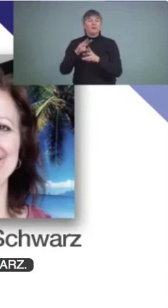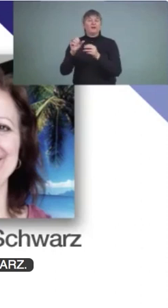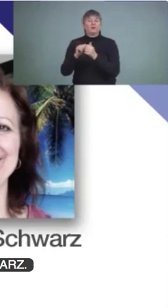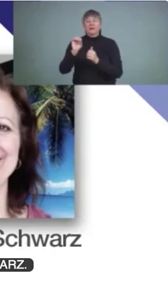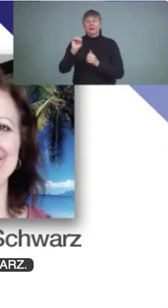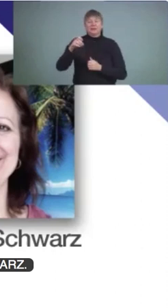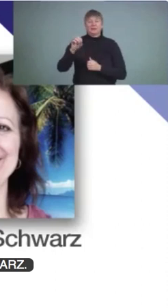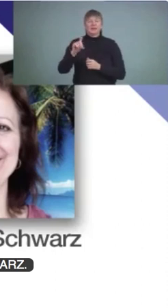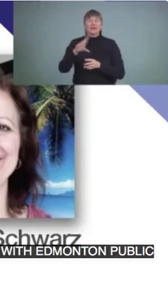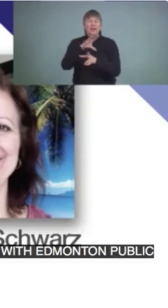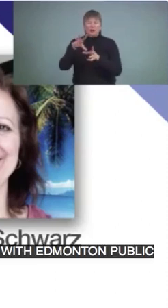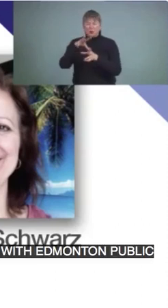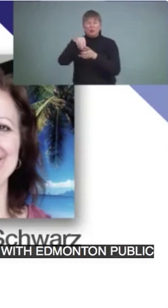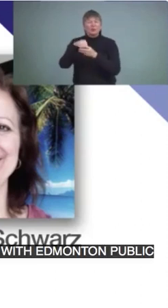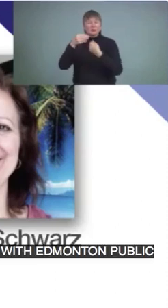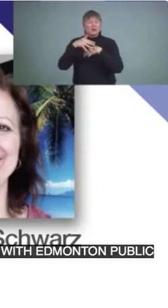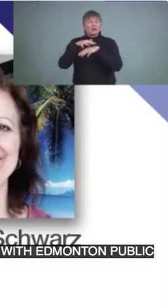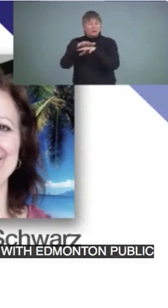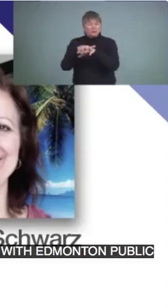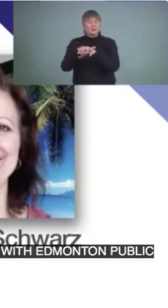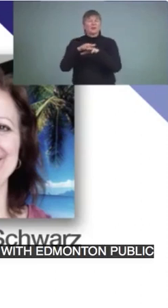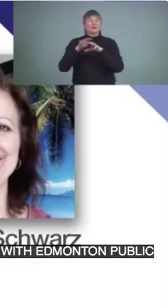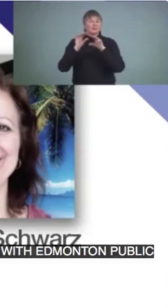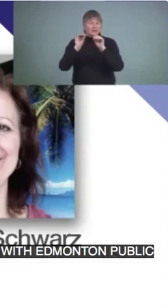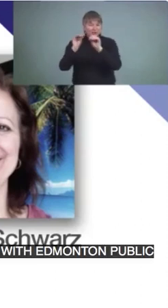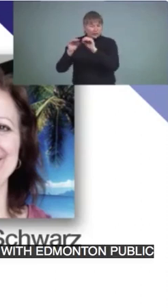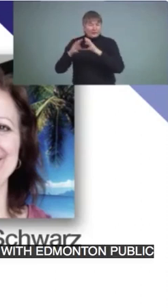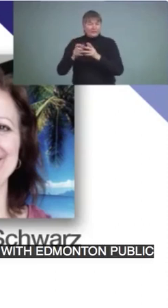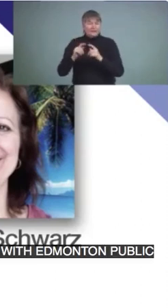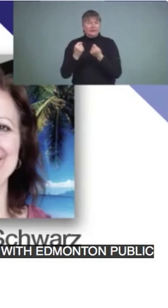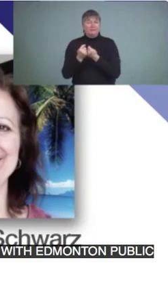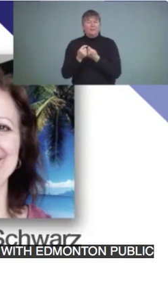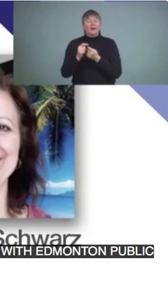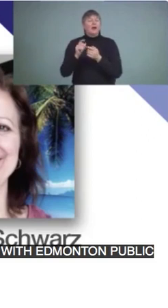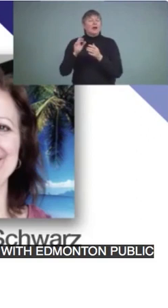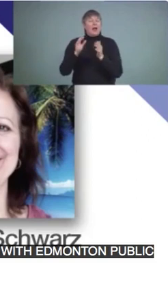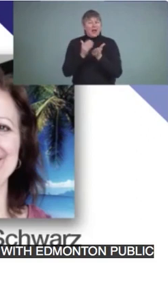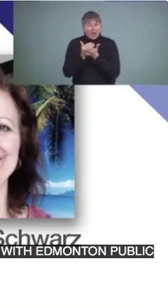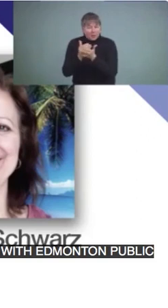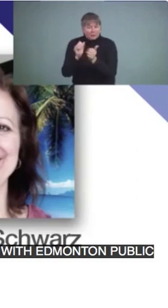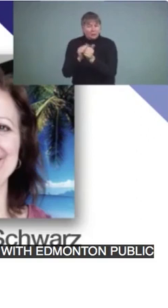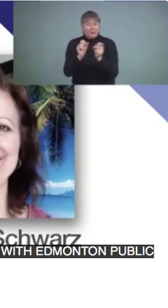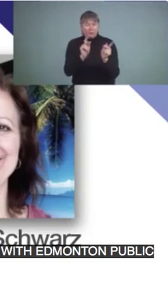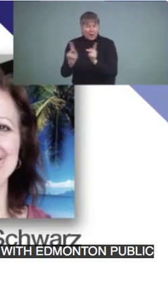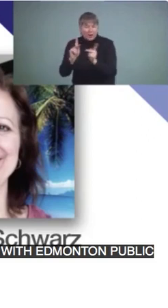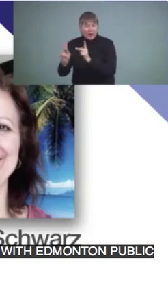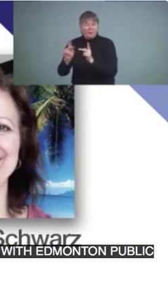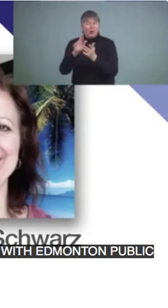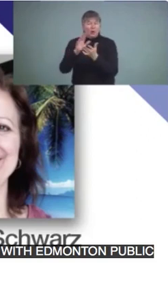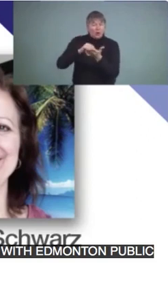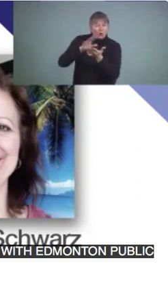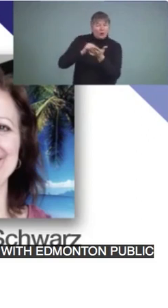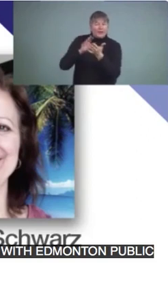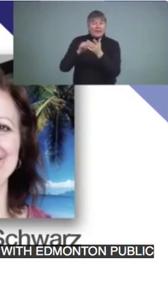Schools. She supports schools with programming for their English language learners to also include complex English language learners.